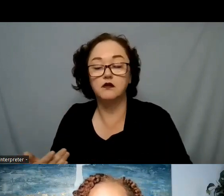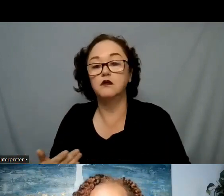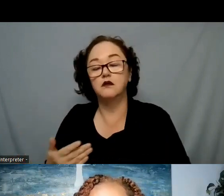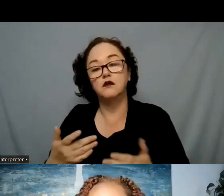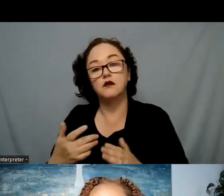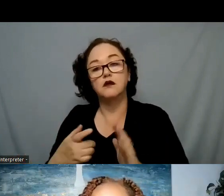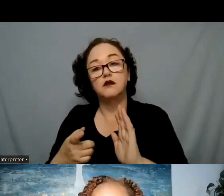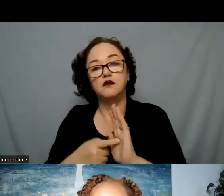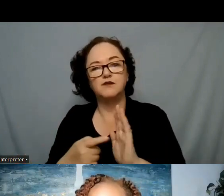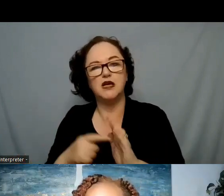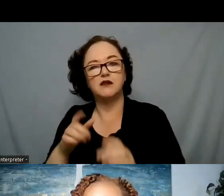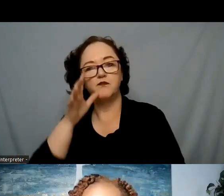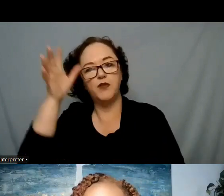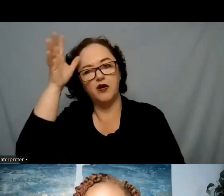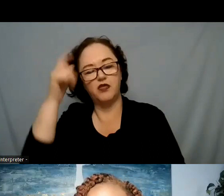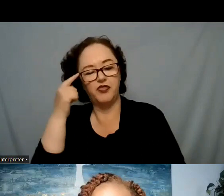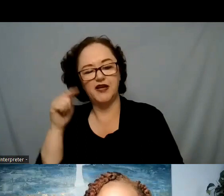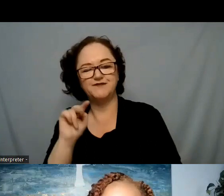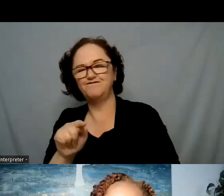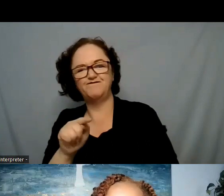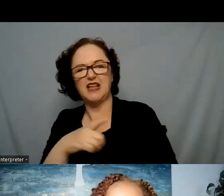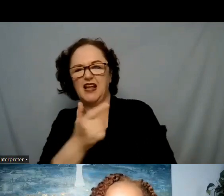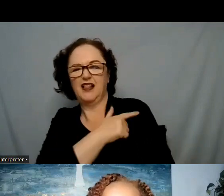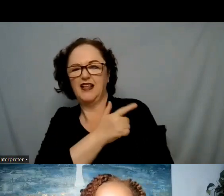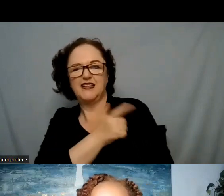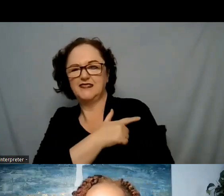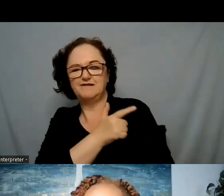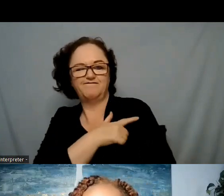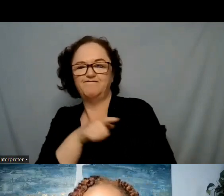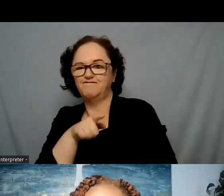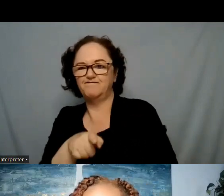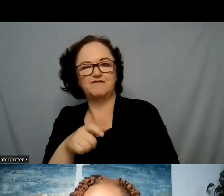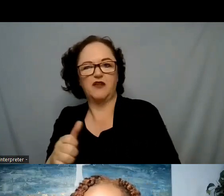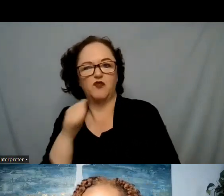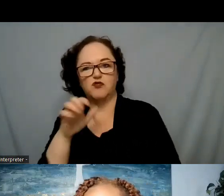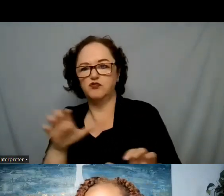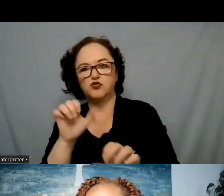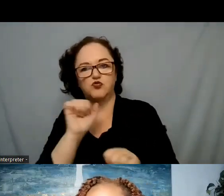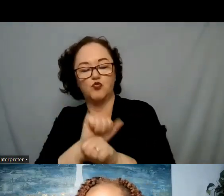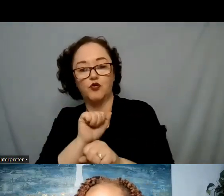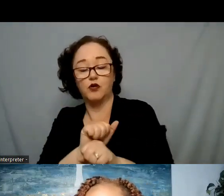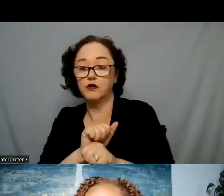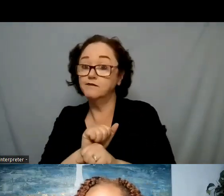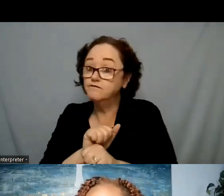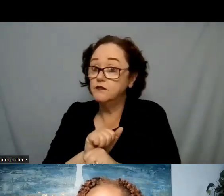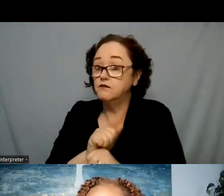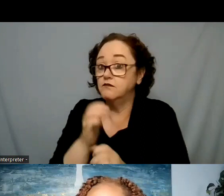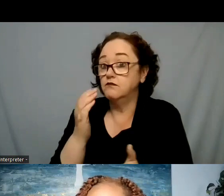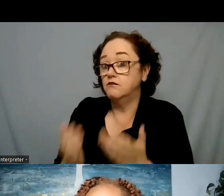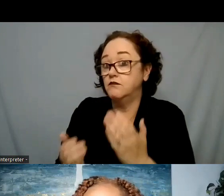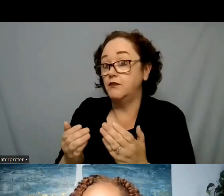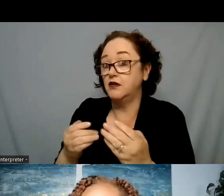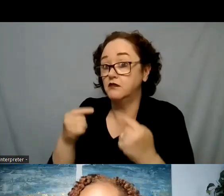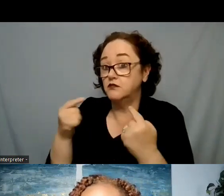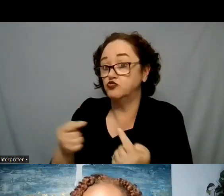it's laziness that the child just won't do the thing and sometimes there might be something that's getting in the way they might be struggling